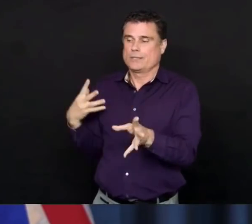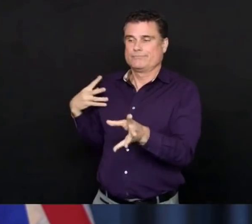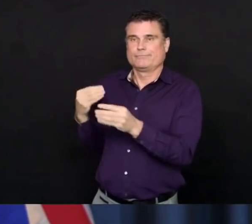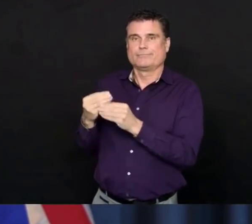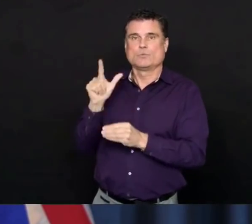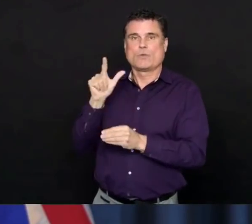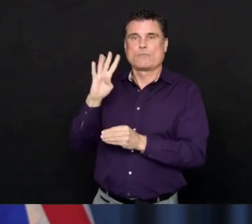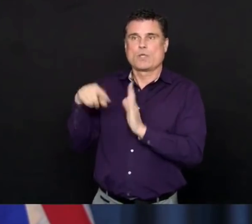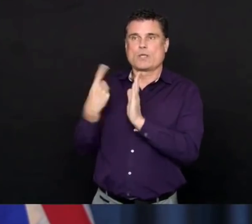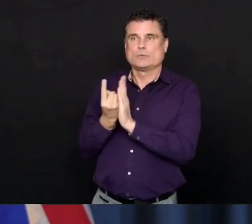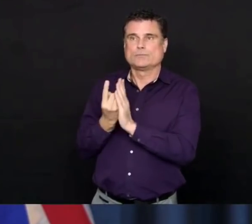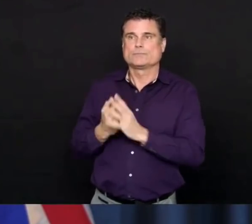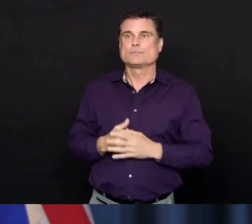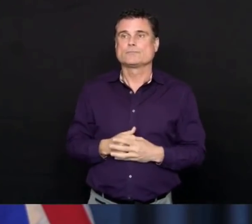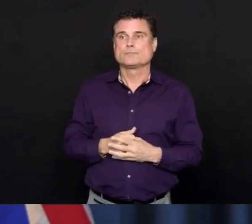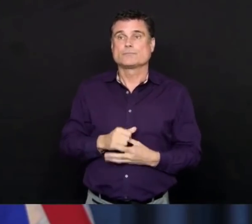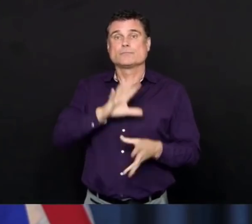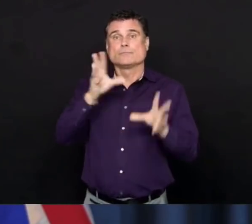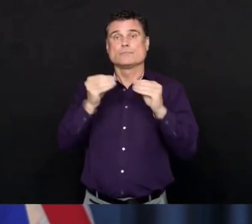longer in isolation.